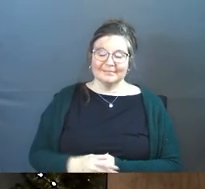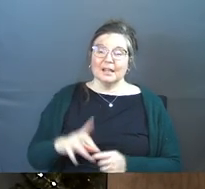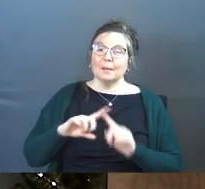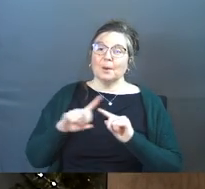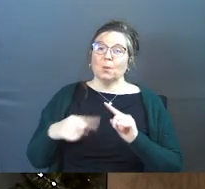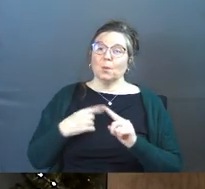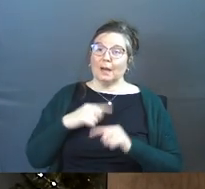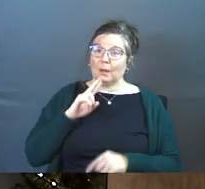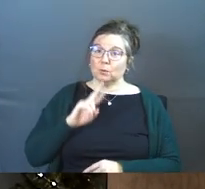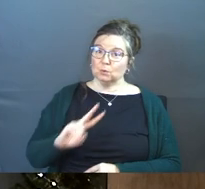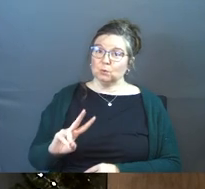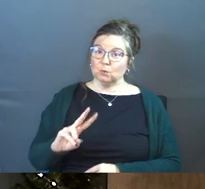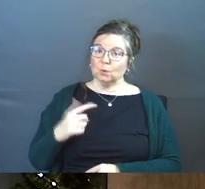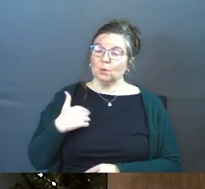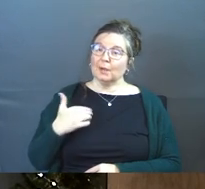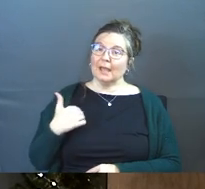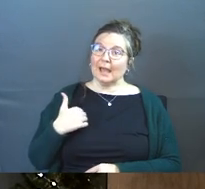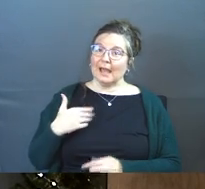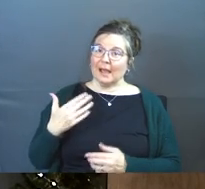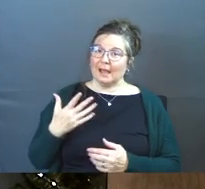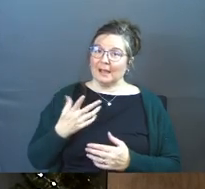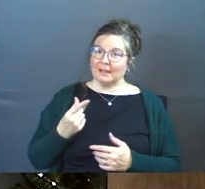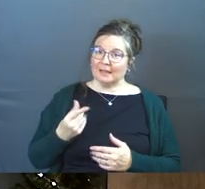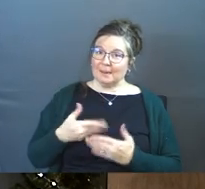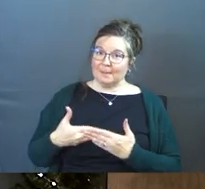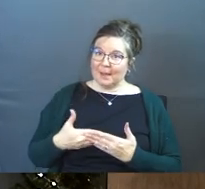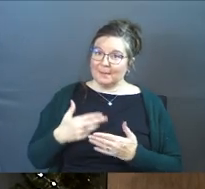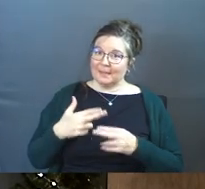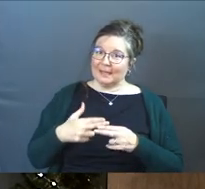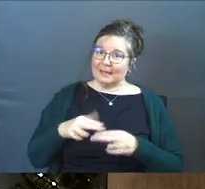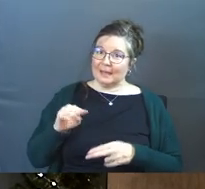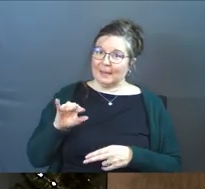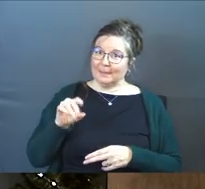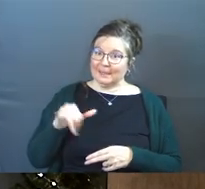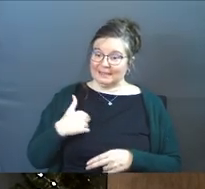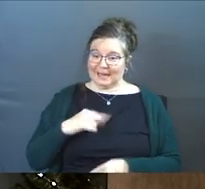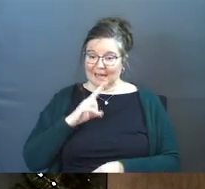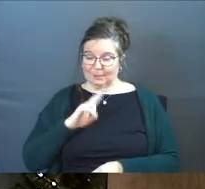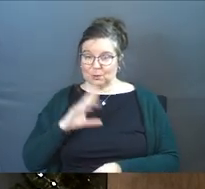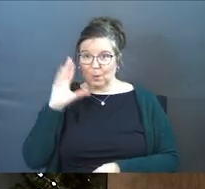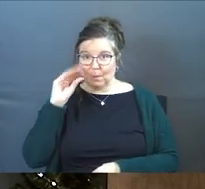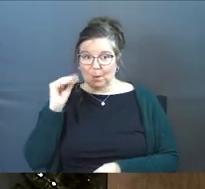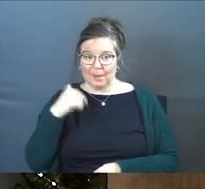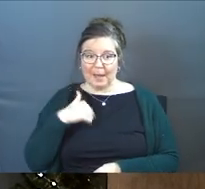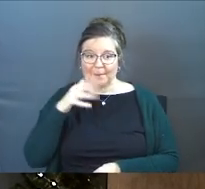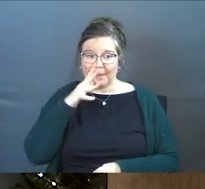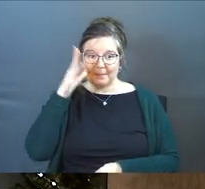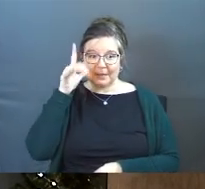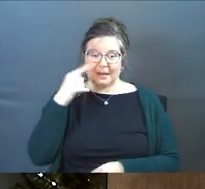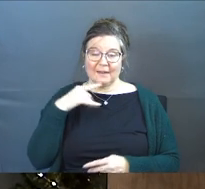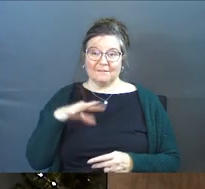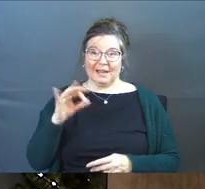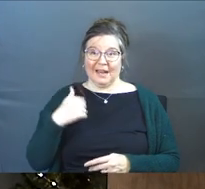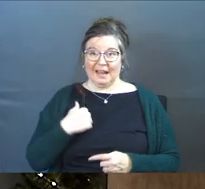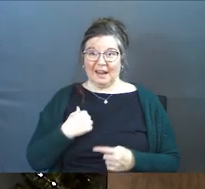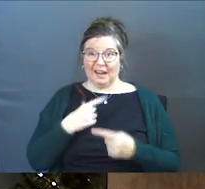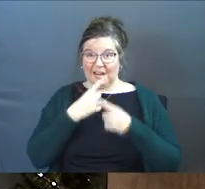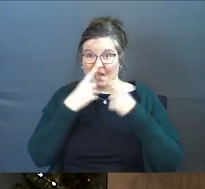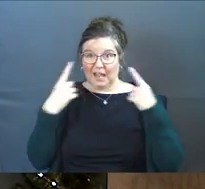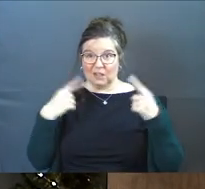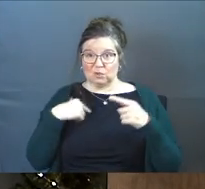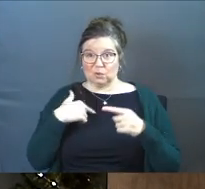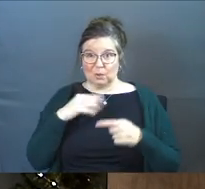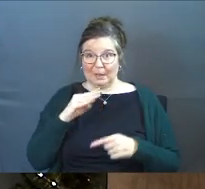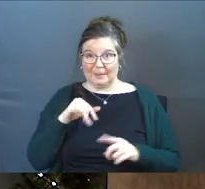But when I was two, we had this puppy named Missy. And I'm a two-year-old little boy. And mom and dad find out that I've got an